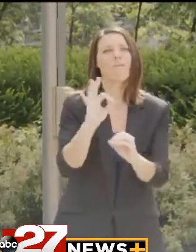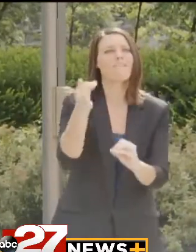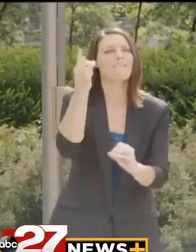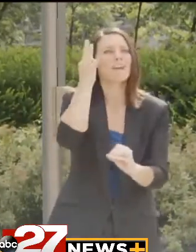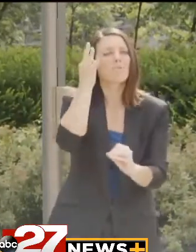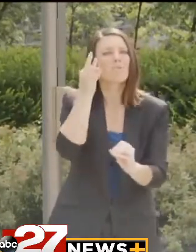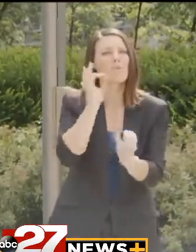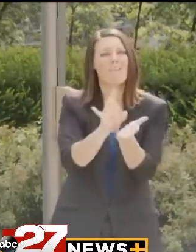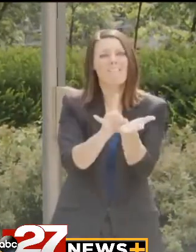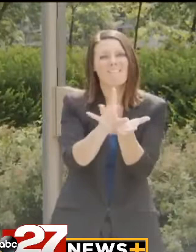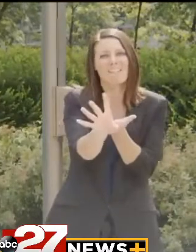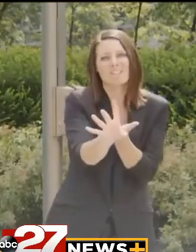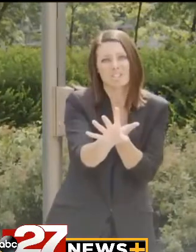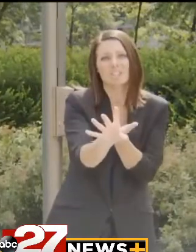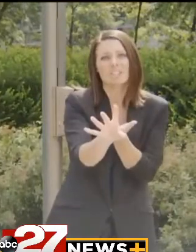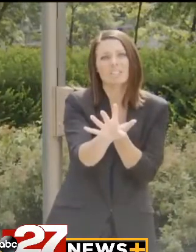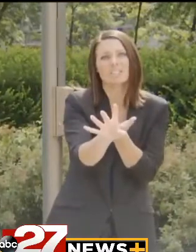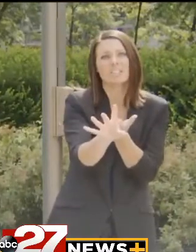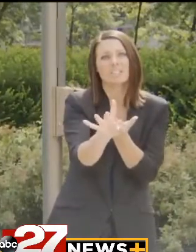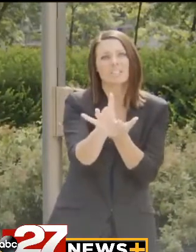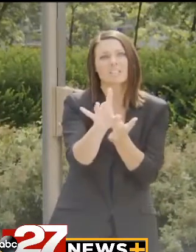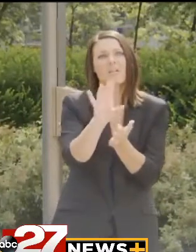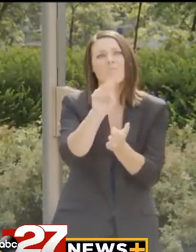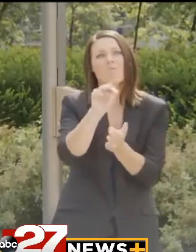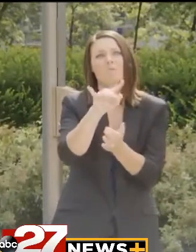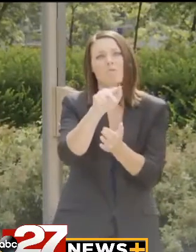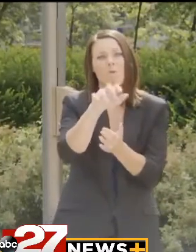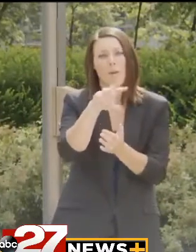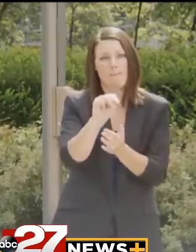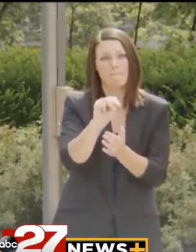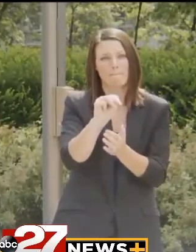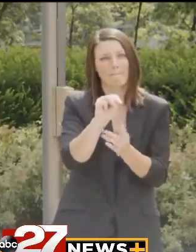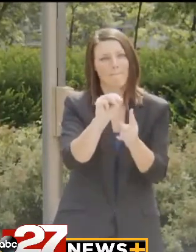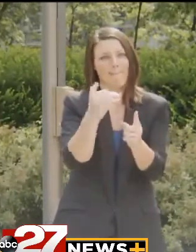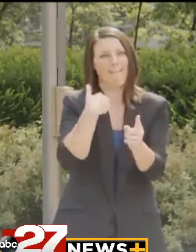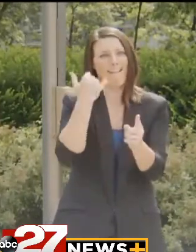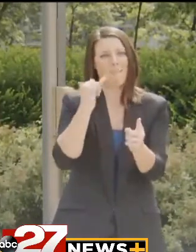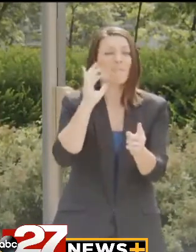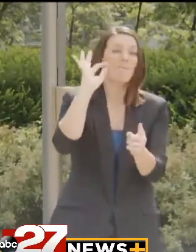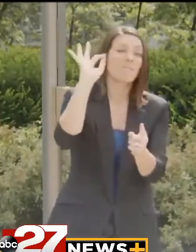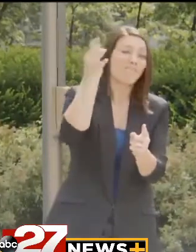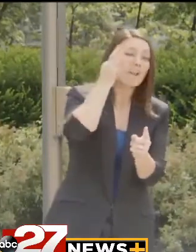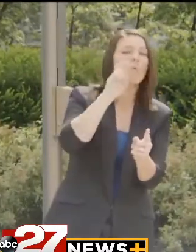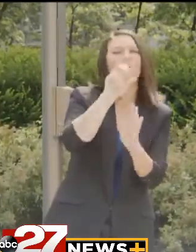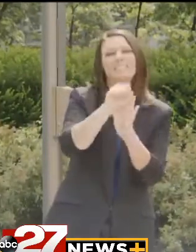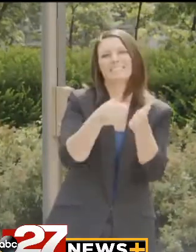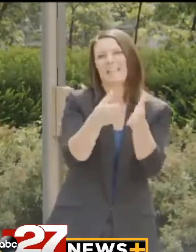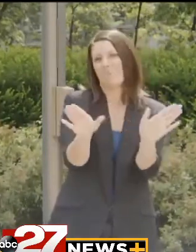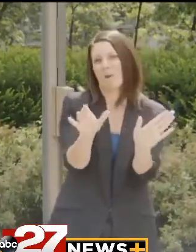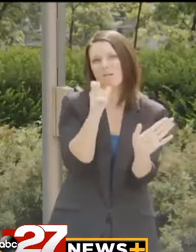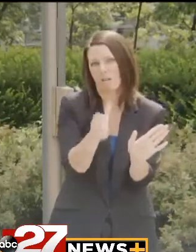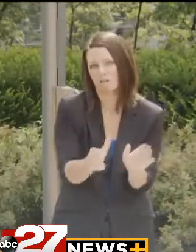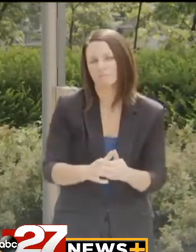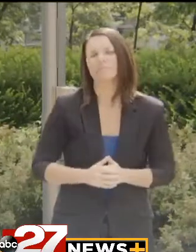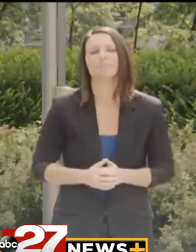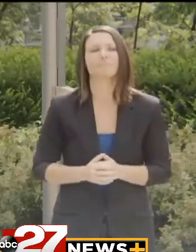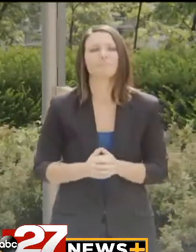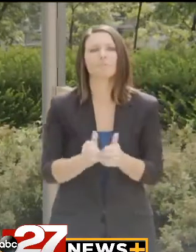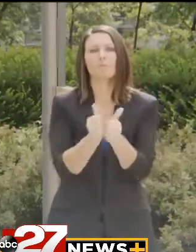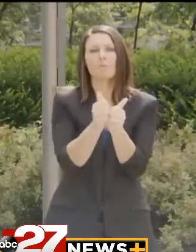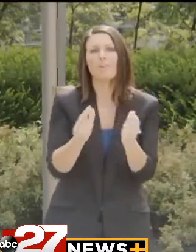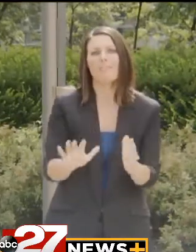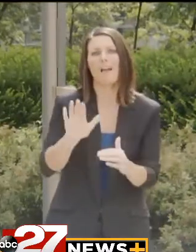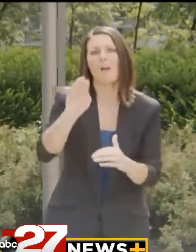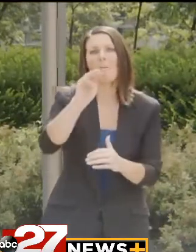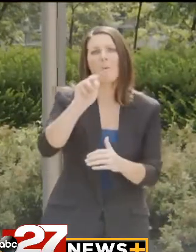eviction moratoriums in place, either federally or statewide. Without these